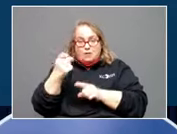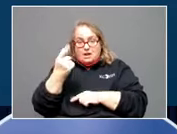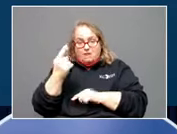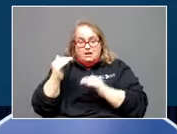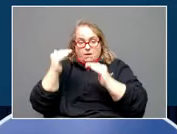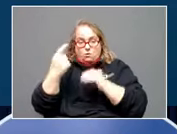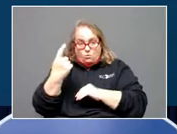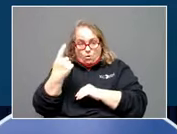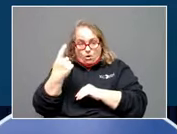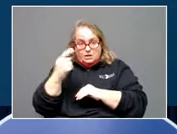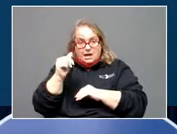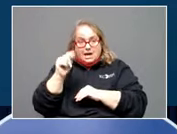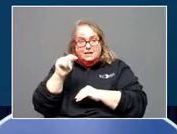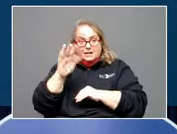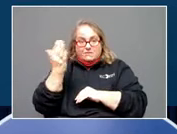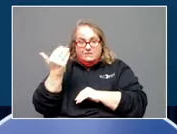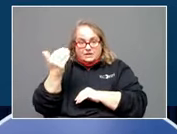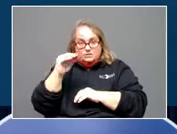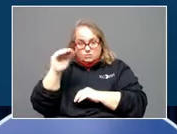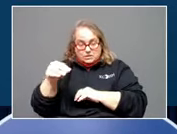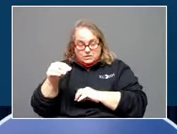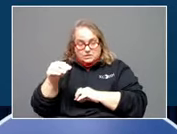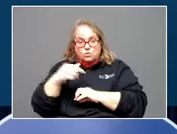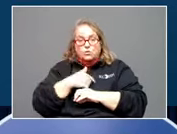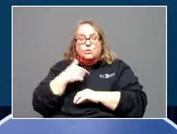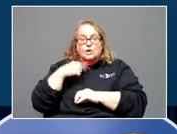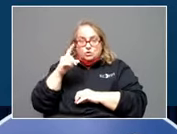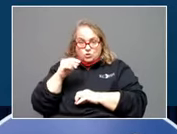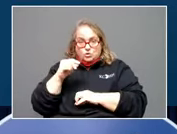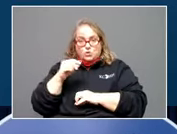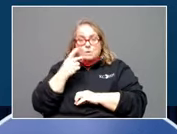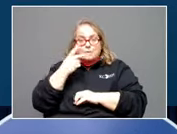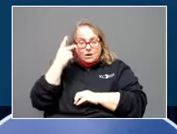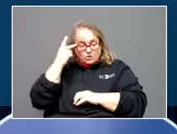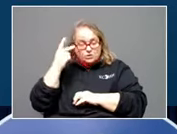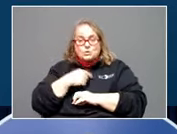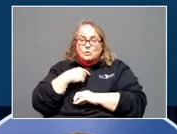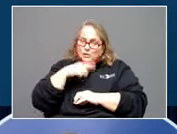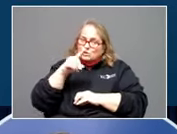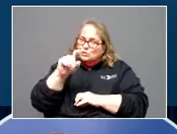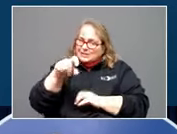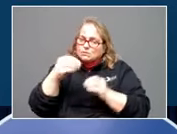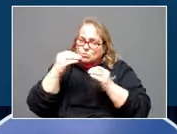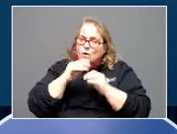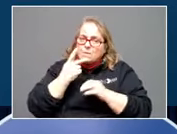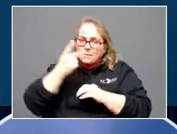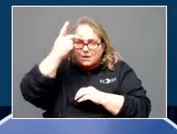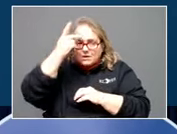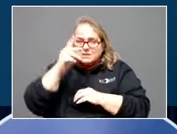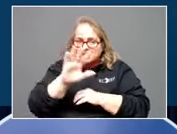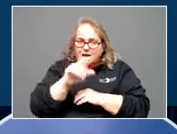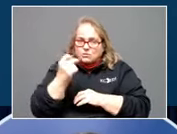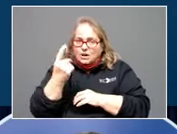at 15%. We do, parents, we do need more parents of 5 to 11-year-olds